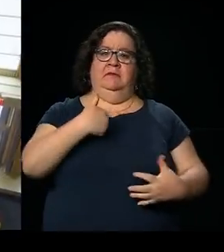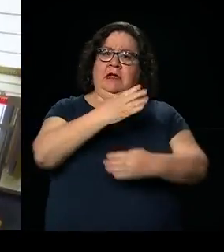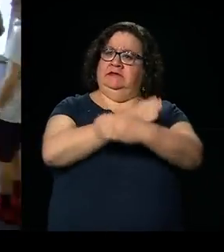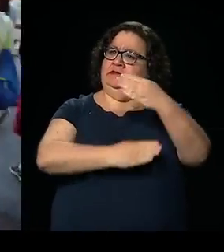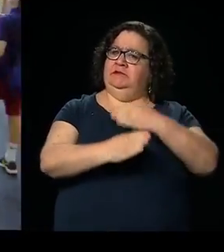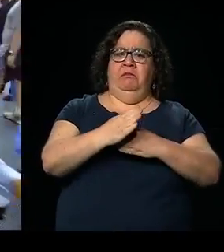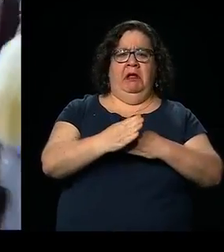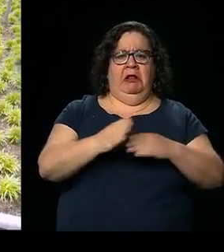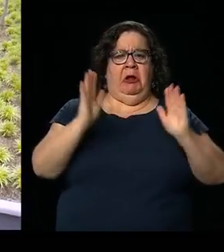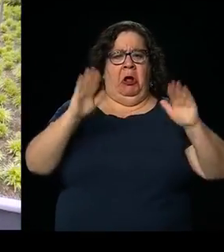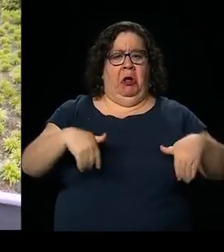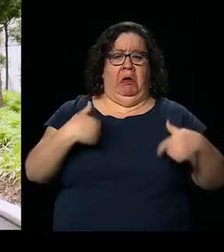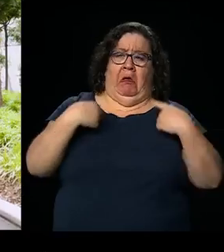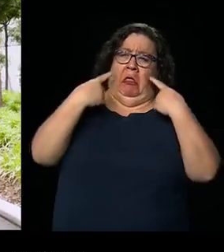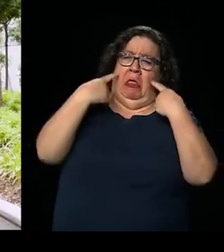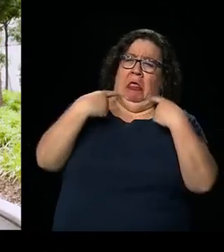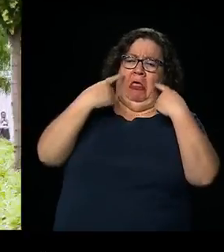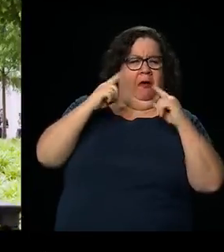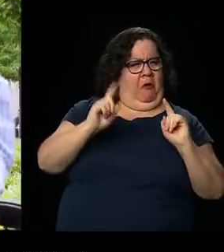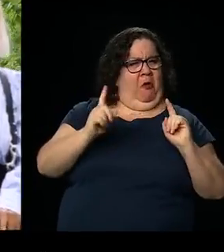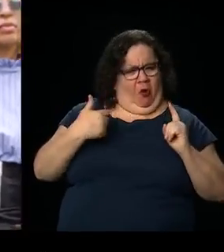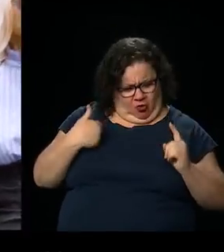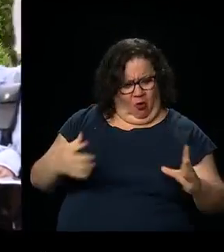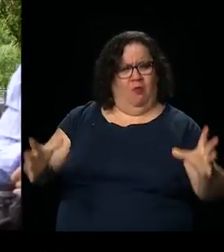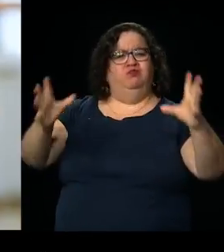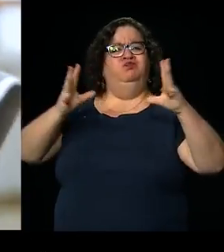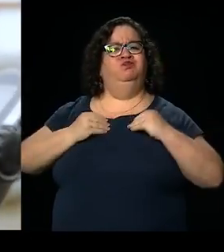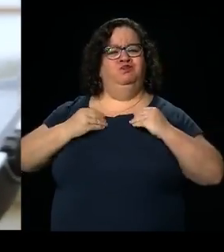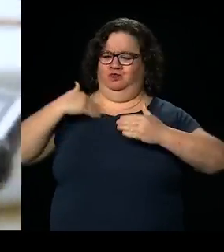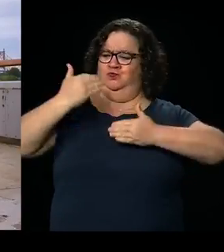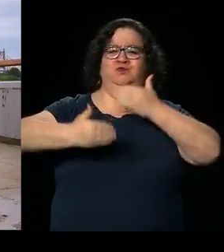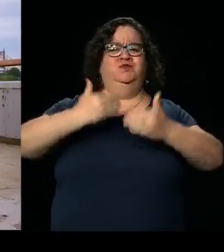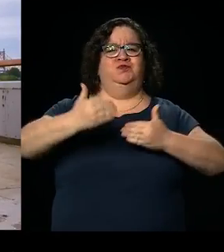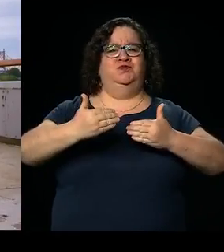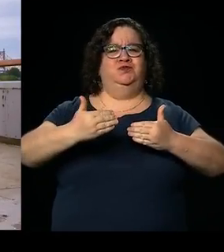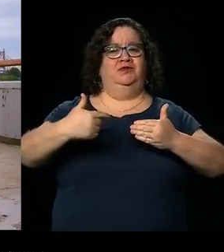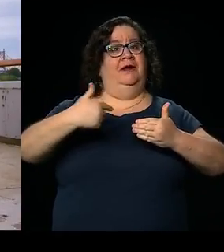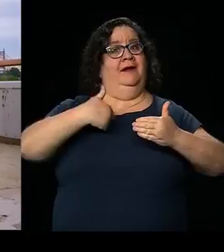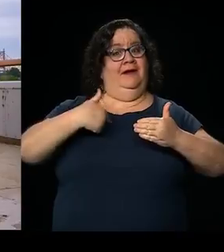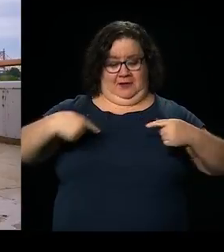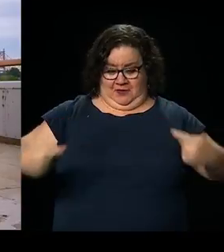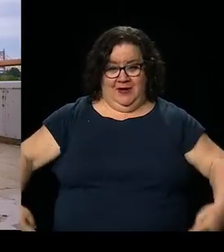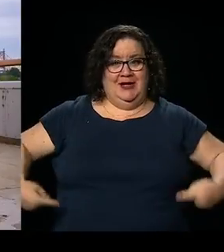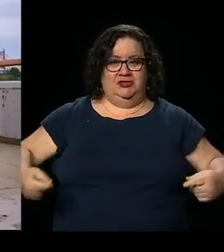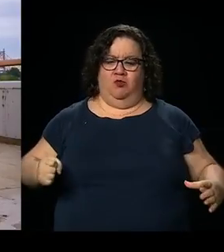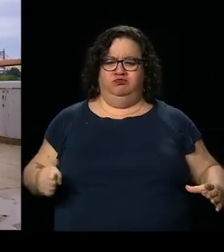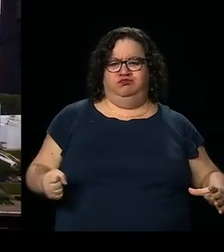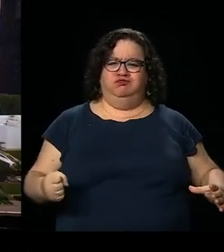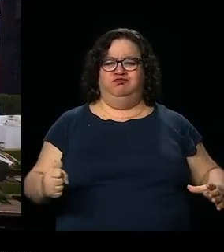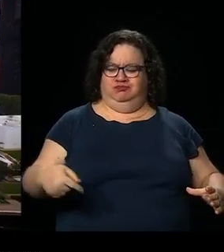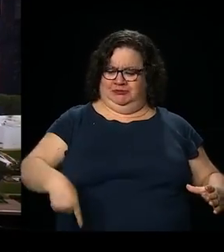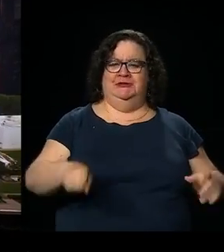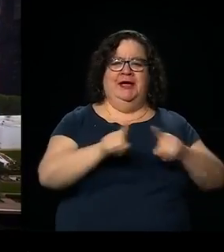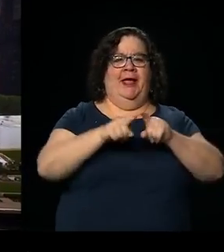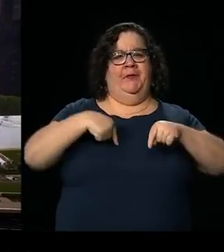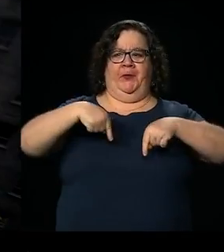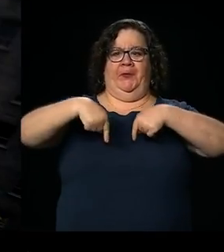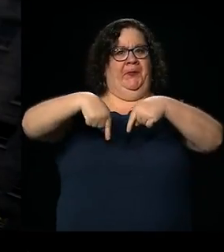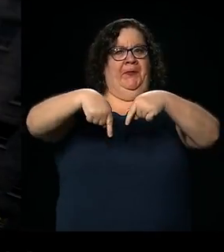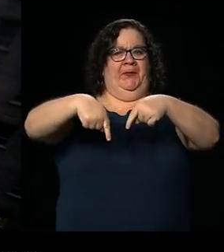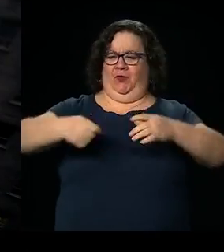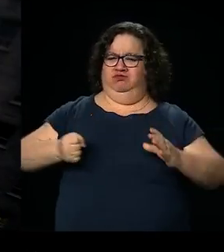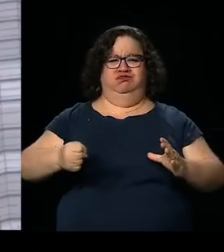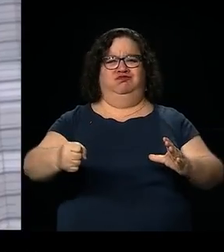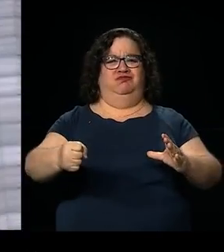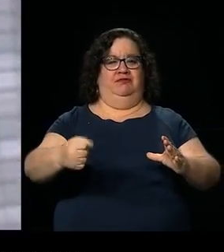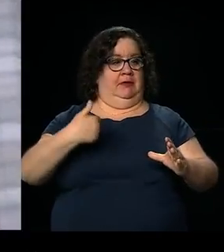a disability, I've accepted it, so it doesn't stop me from doing anything. My electric wheelchair are my legs, and living in a city like